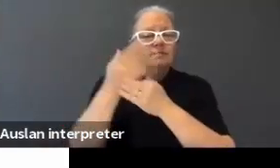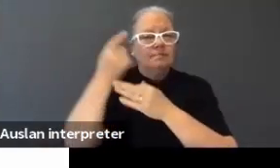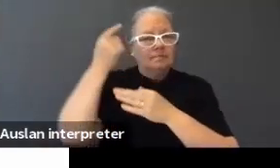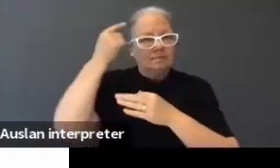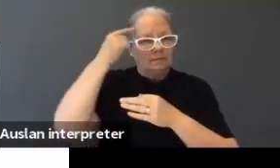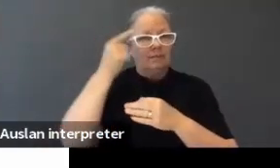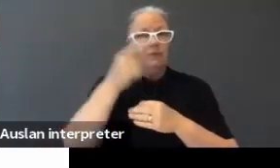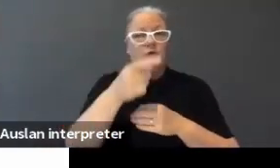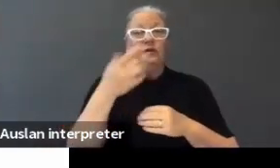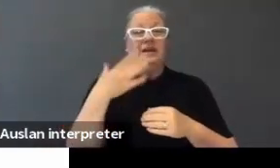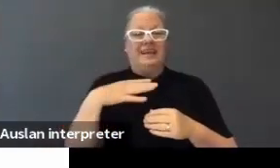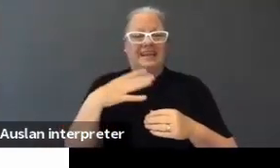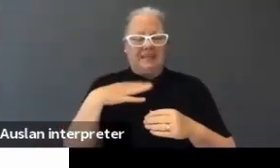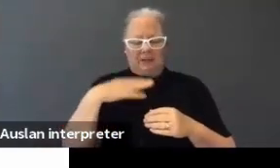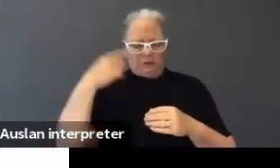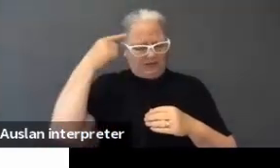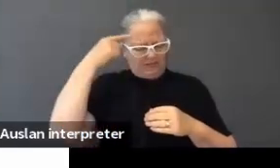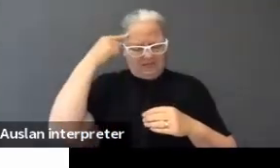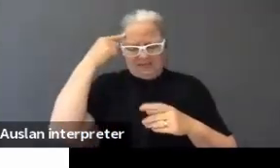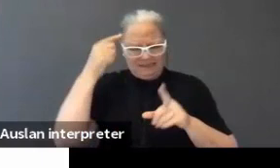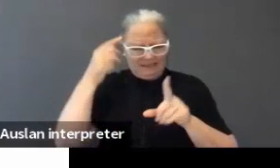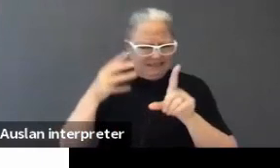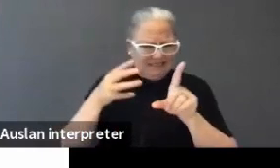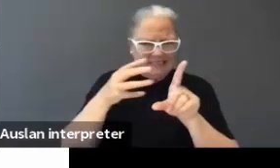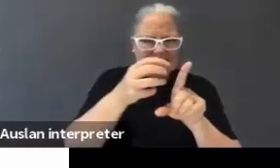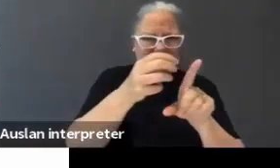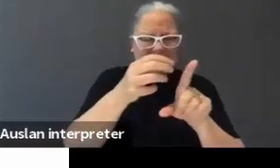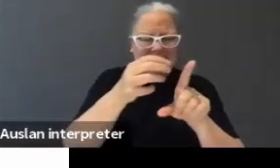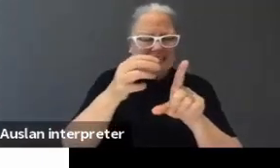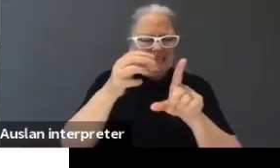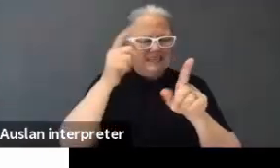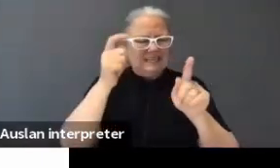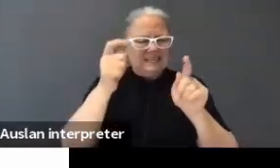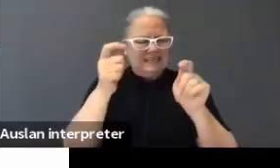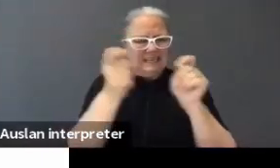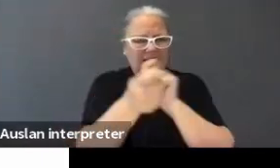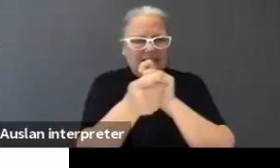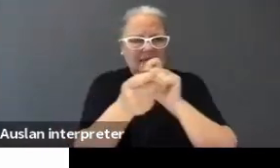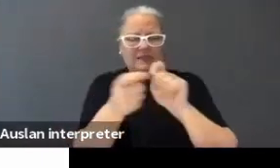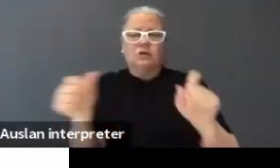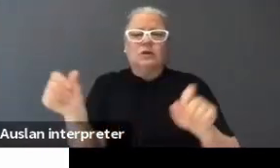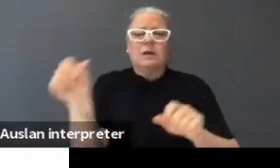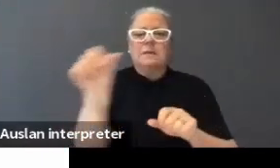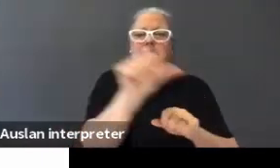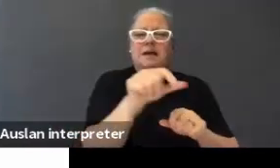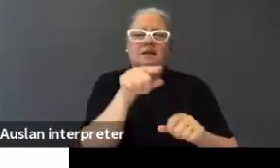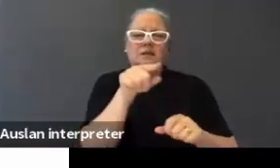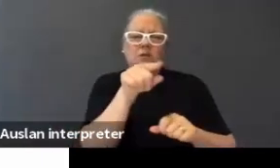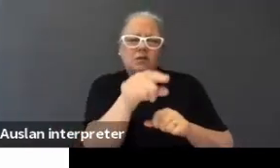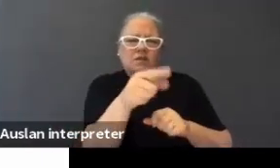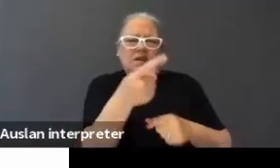to get back into that content. And that is very, very tiring. Okay.